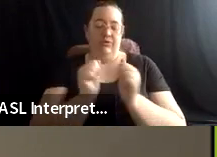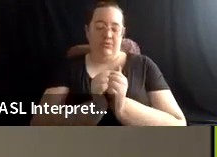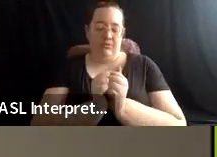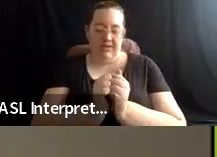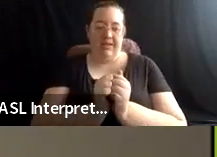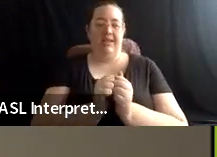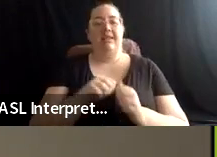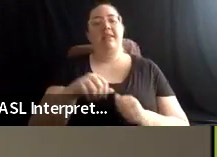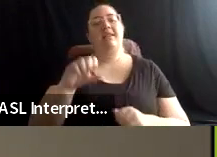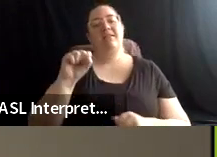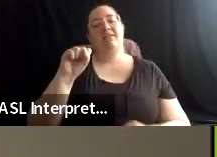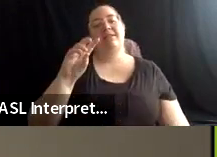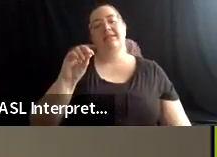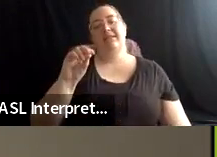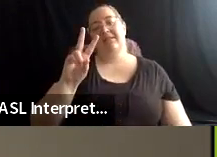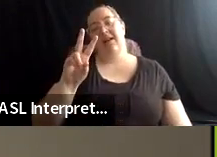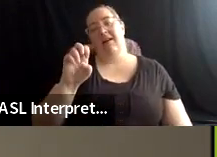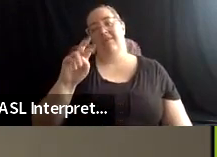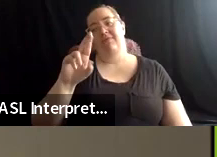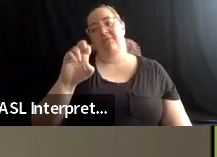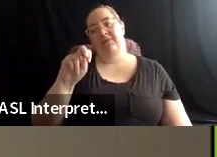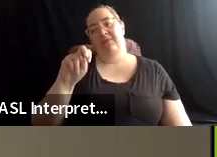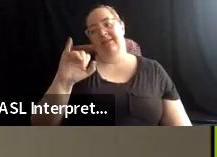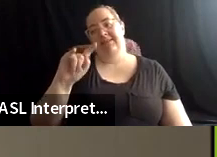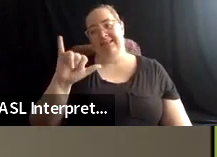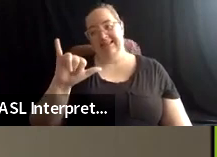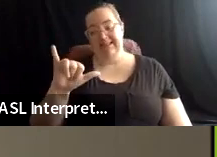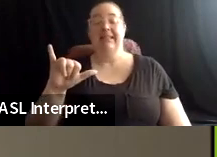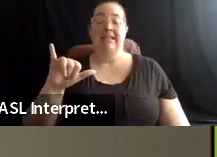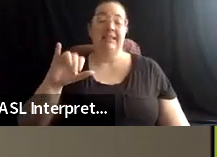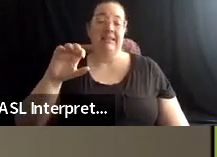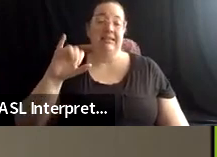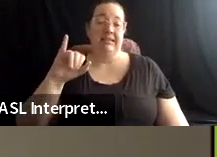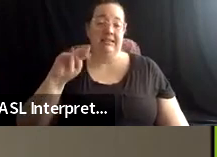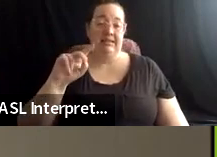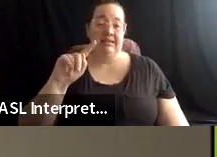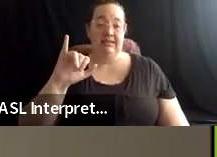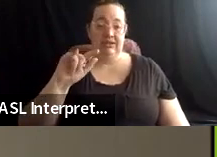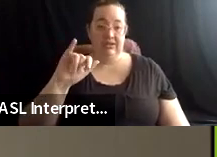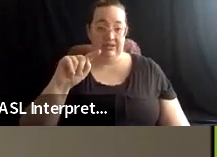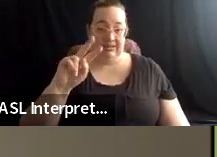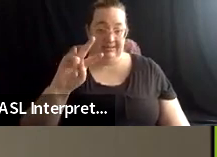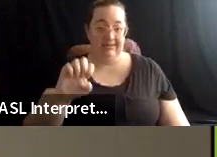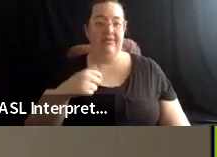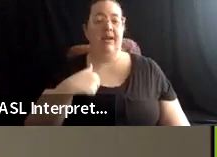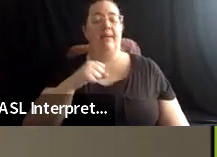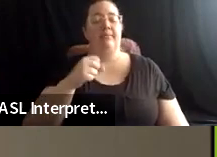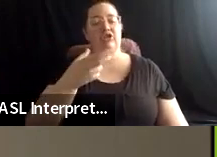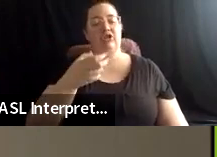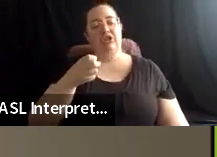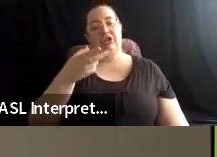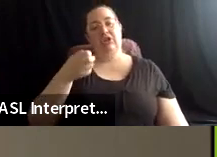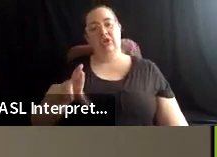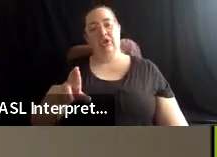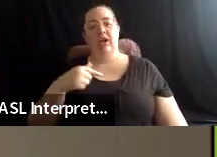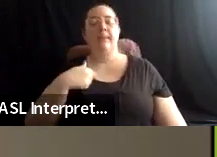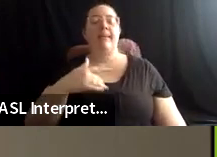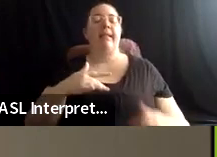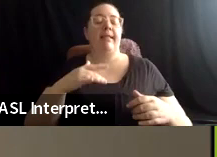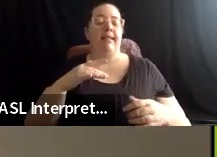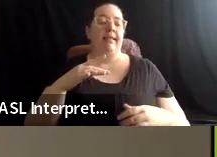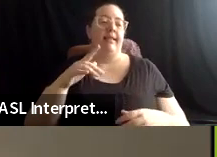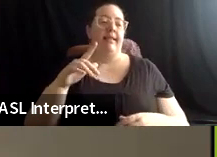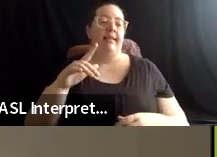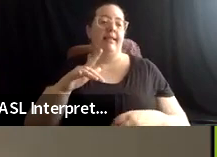community outreach manager. My pronouns are she, her, and I am a light skinned indigenous woman